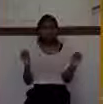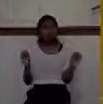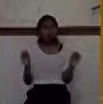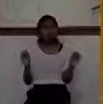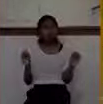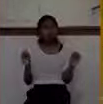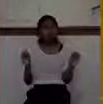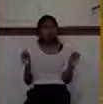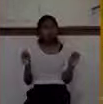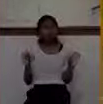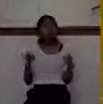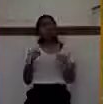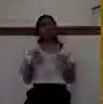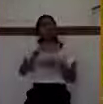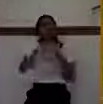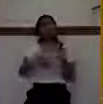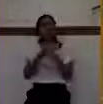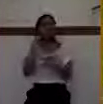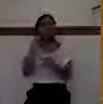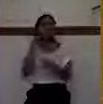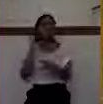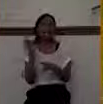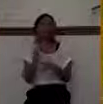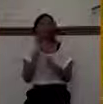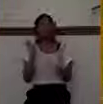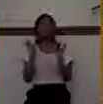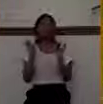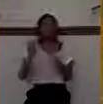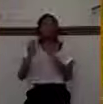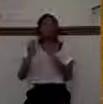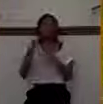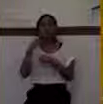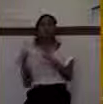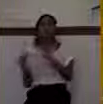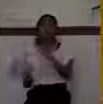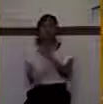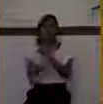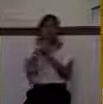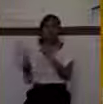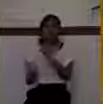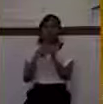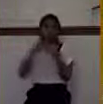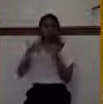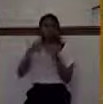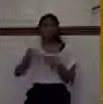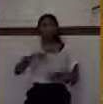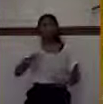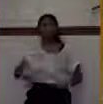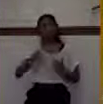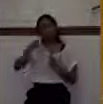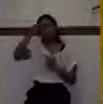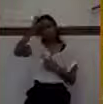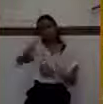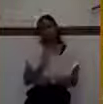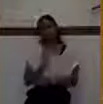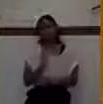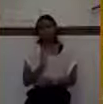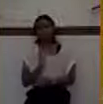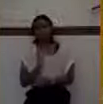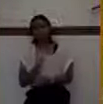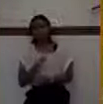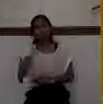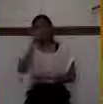Let the world see our gold shields as we live for God in our life. Did you know that in